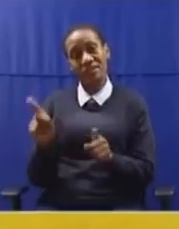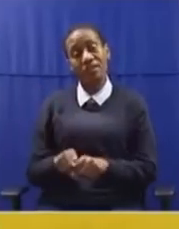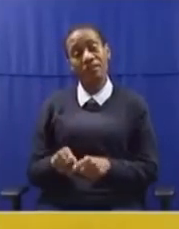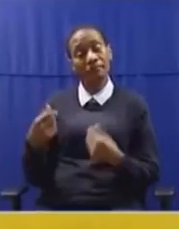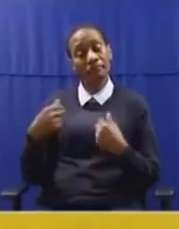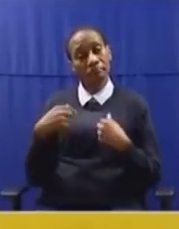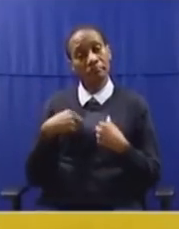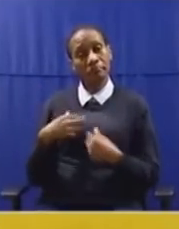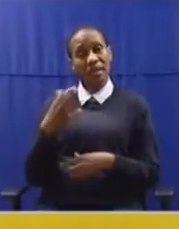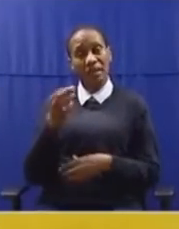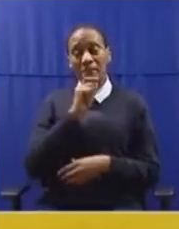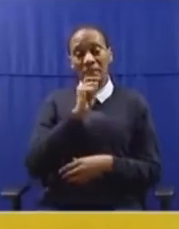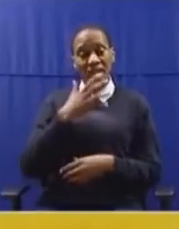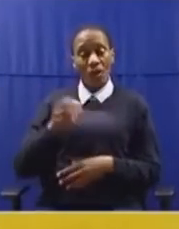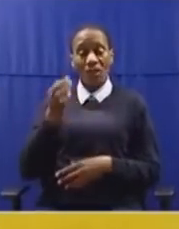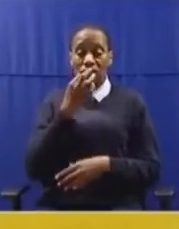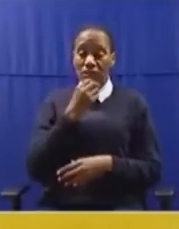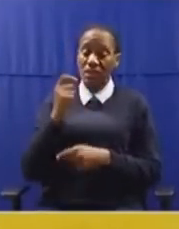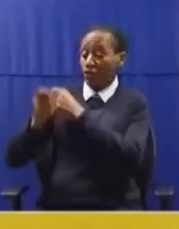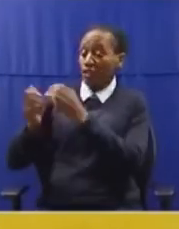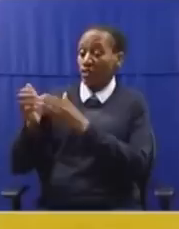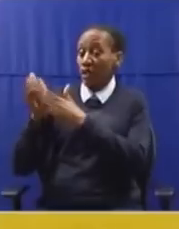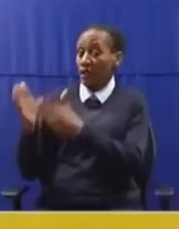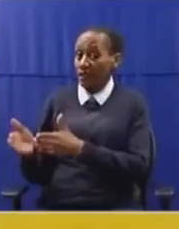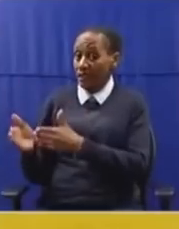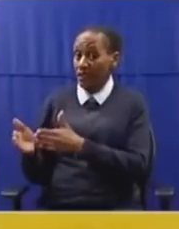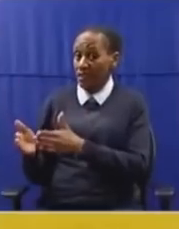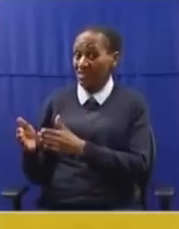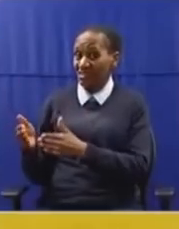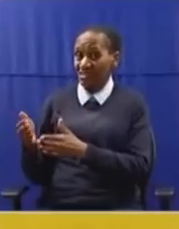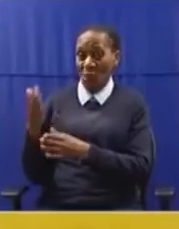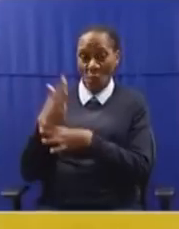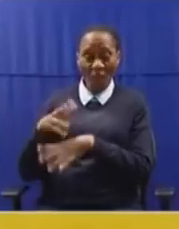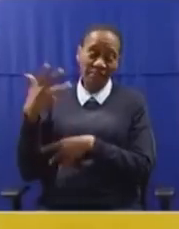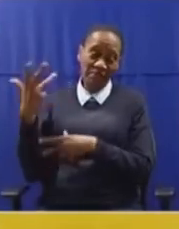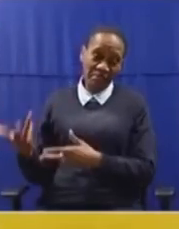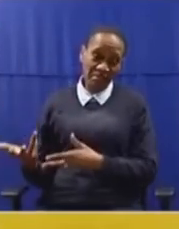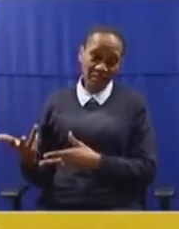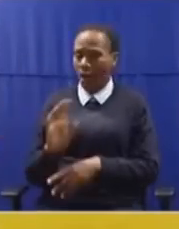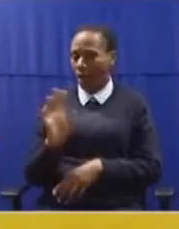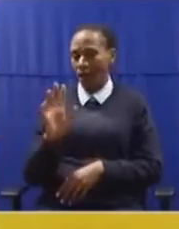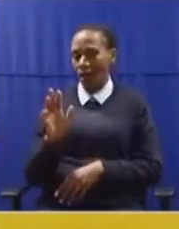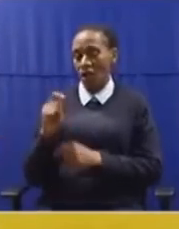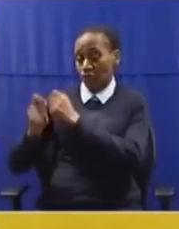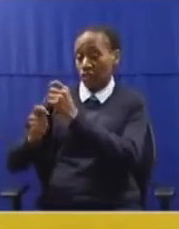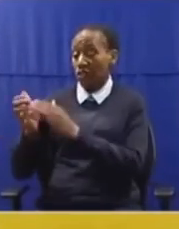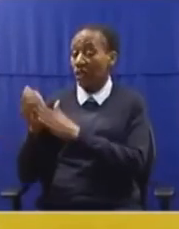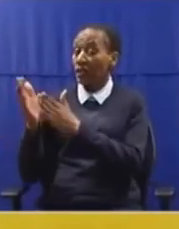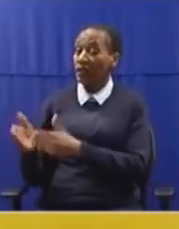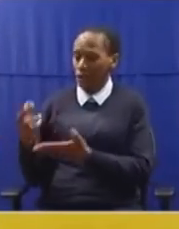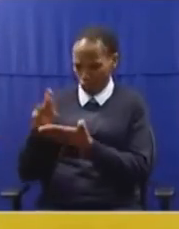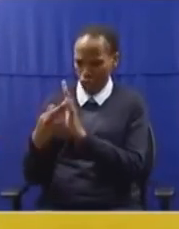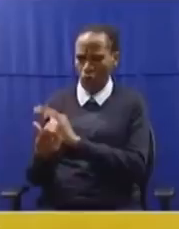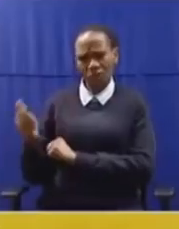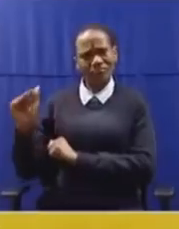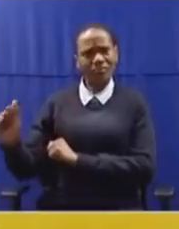to render traditional leaders in our communities useless and irrelevant. Our traditional leaders still have a role to